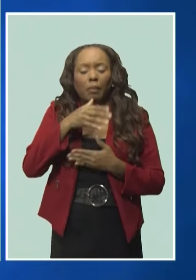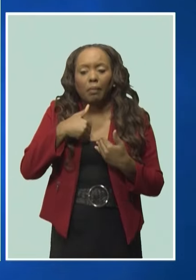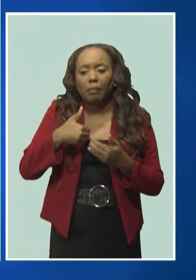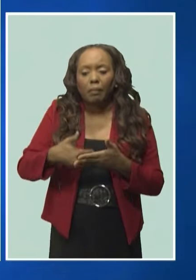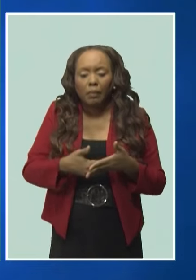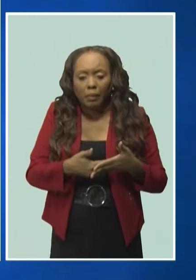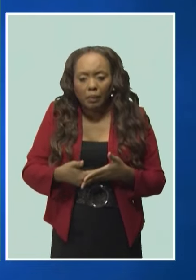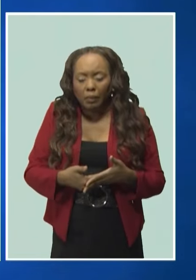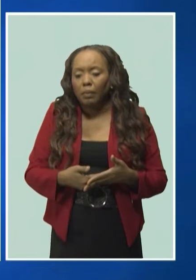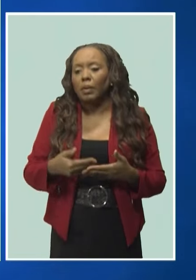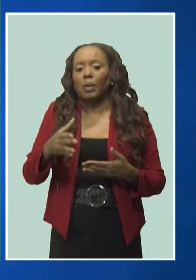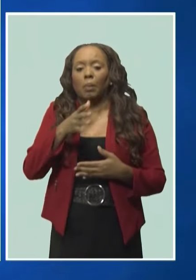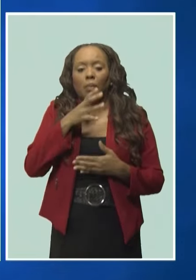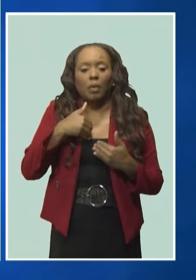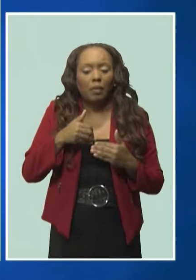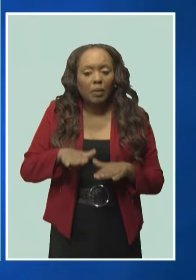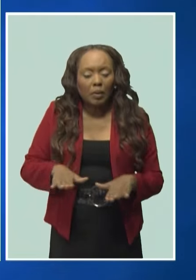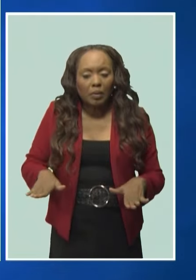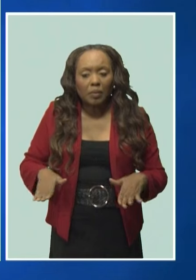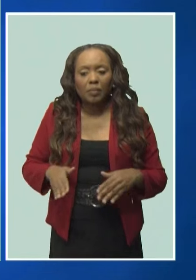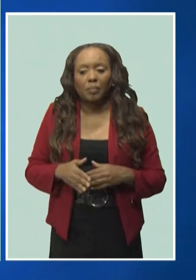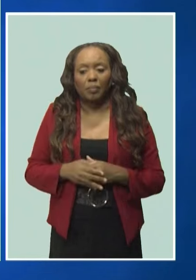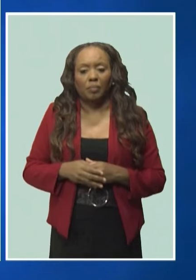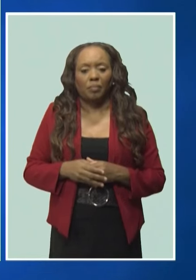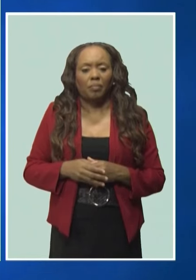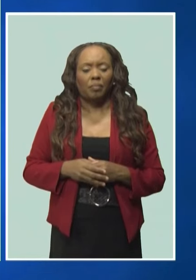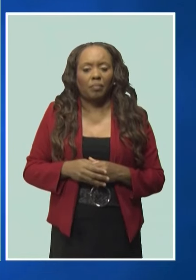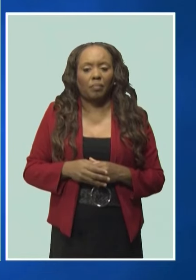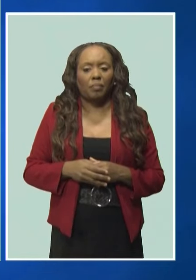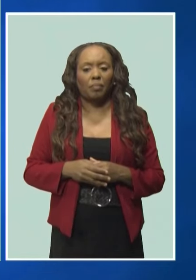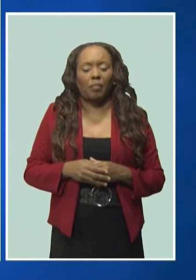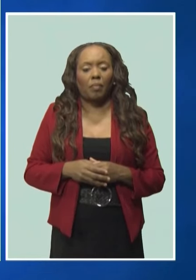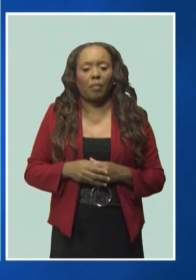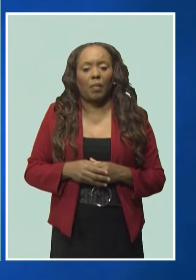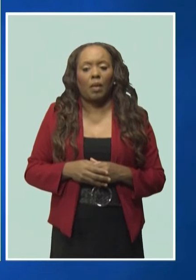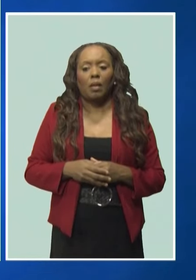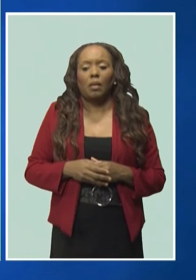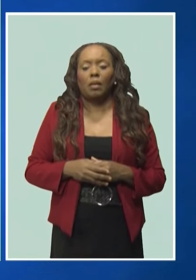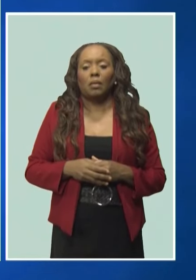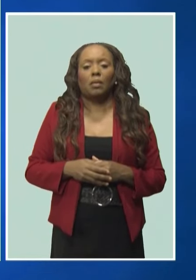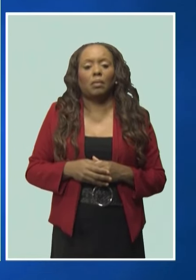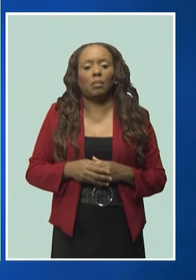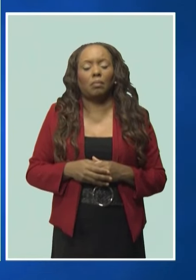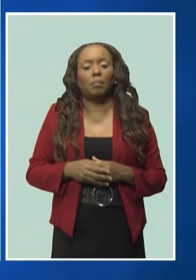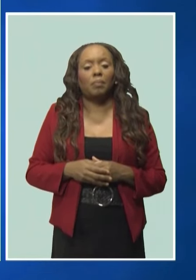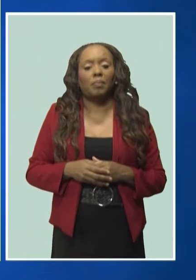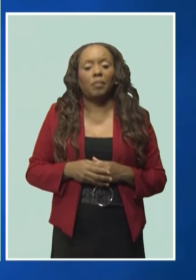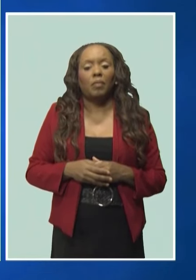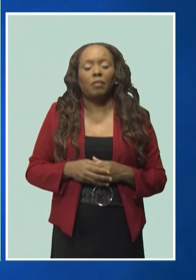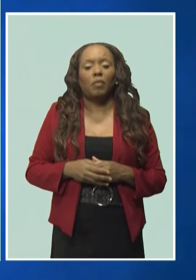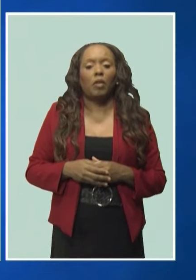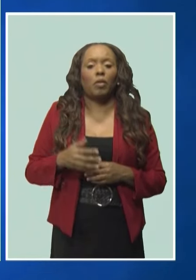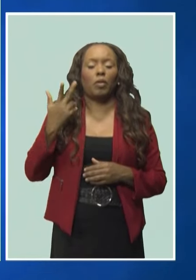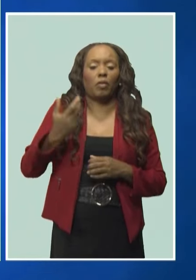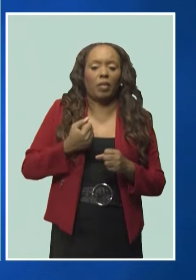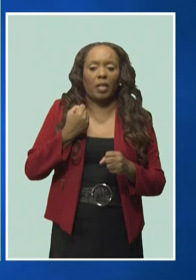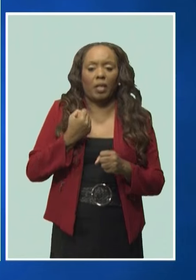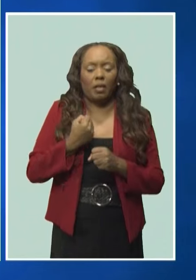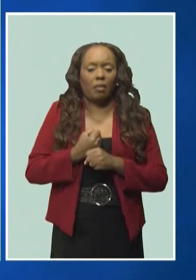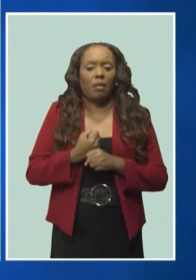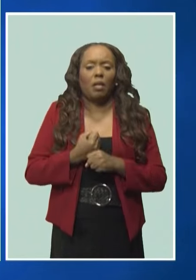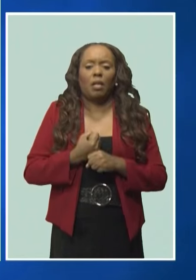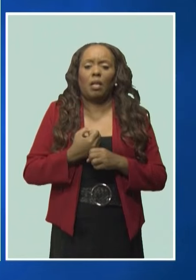who have been defaulters because we recognise that we've had a long list of defaulters over the last three years due to the